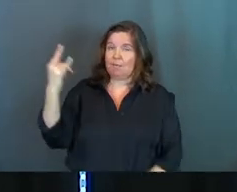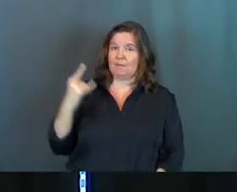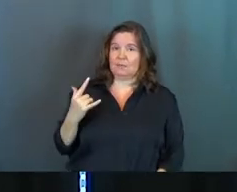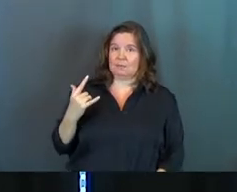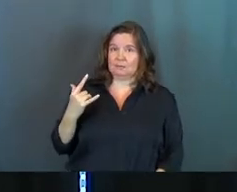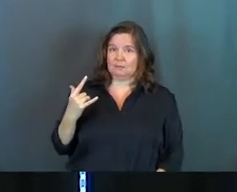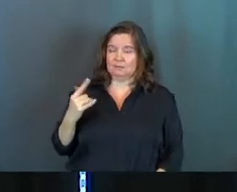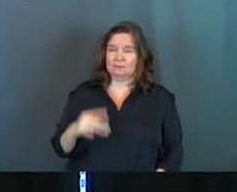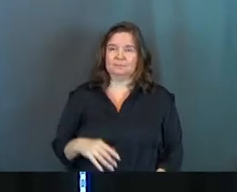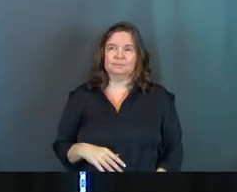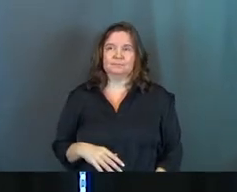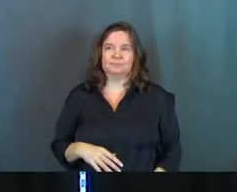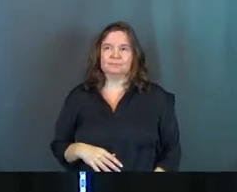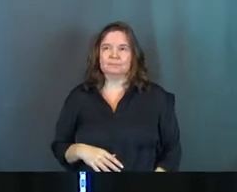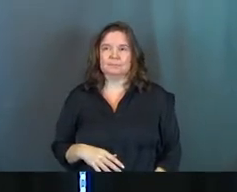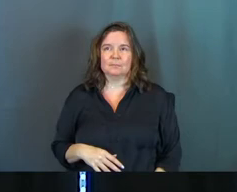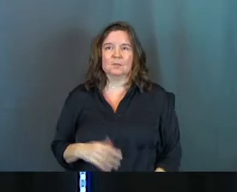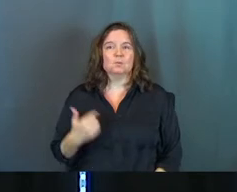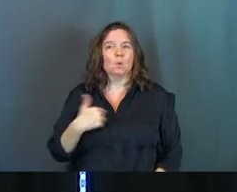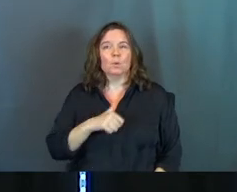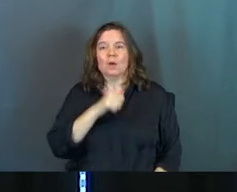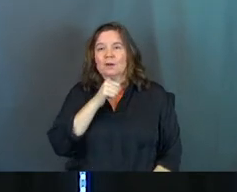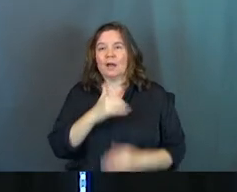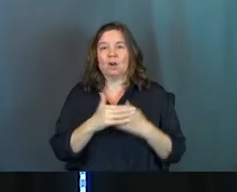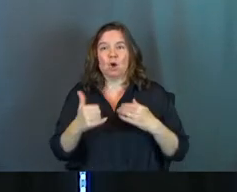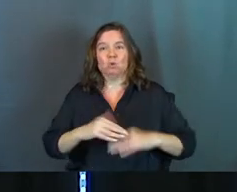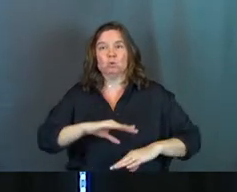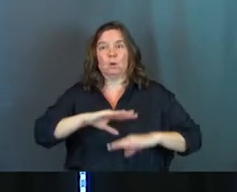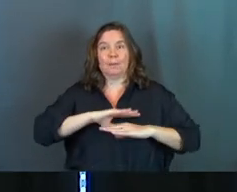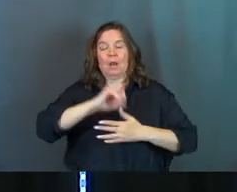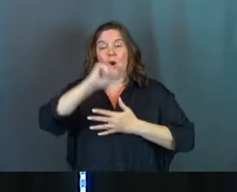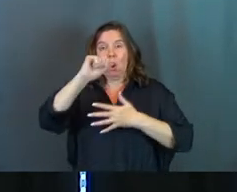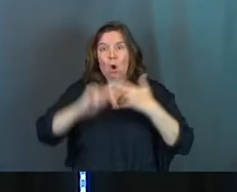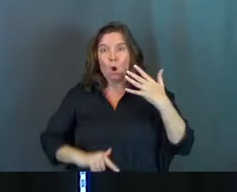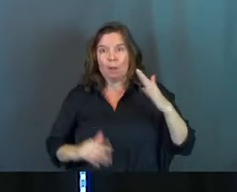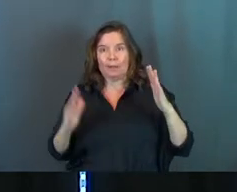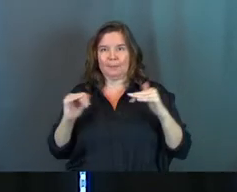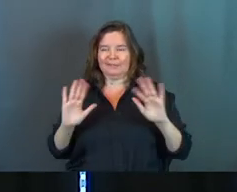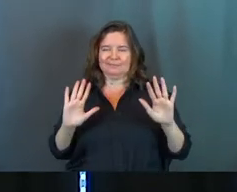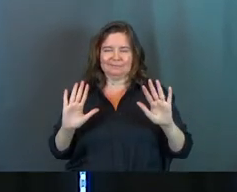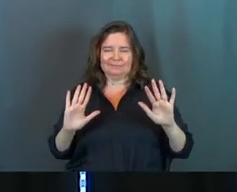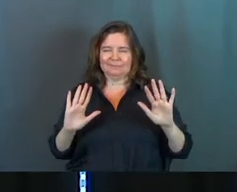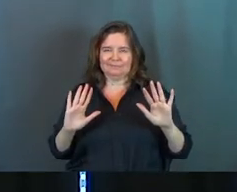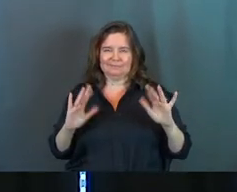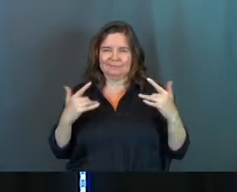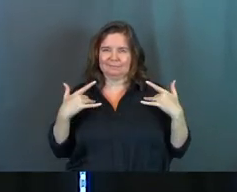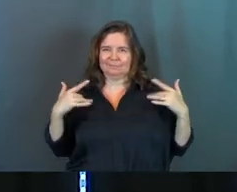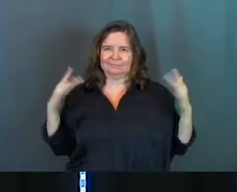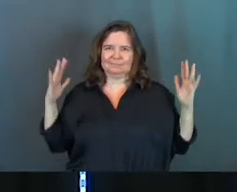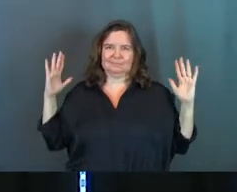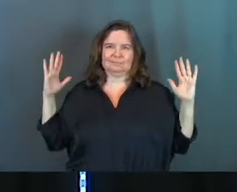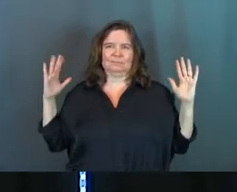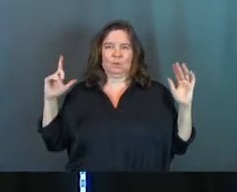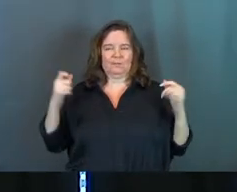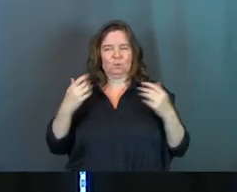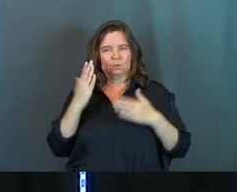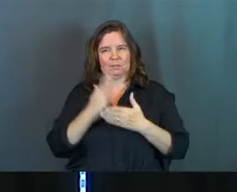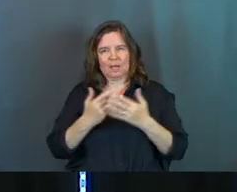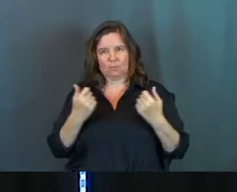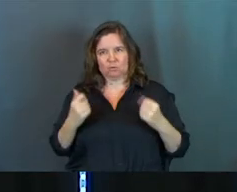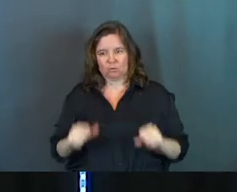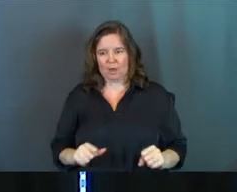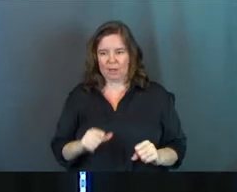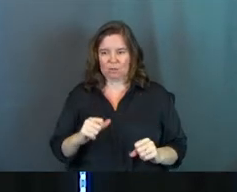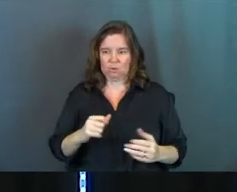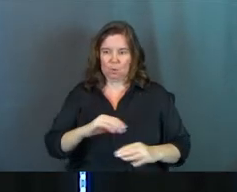freedom from expectations. We're not called to meet them, and when we strive, it brings more damage than good. It brings more hurt than it does help. So we've got to stop trying to